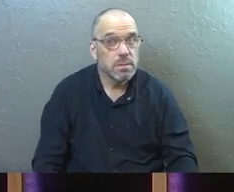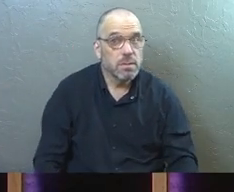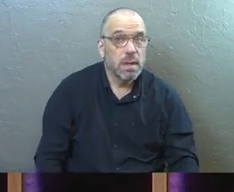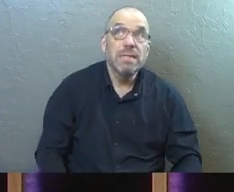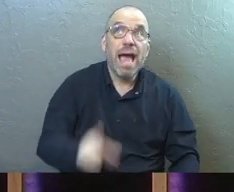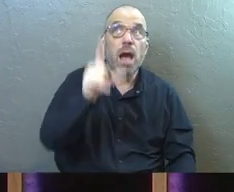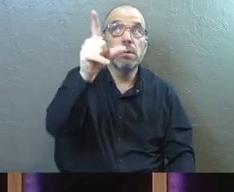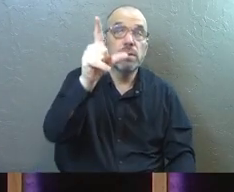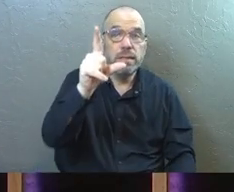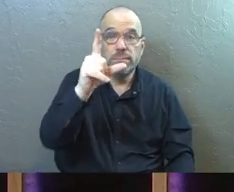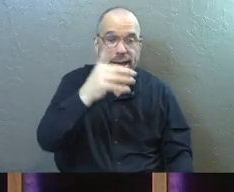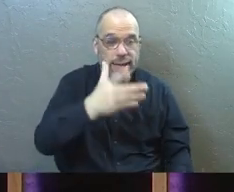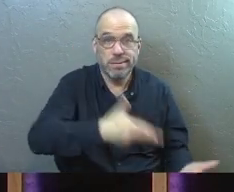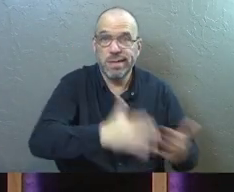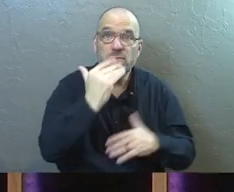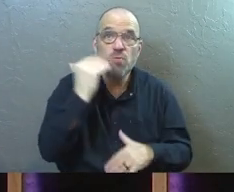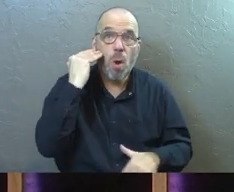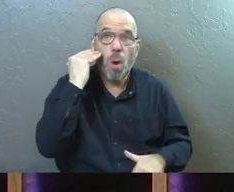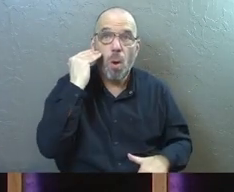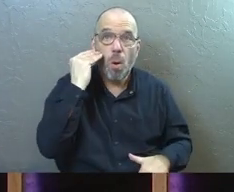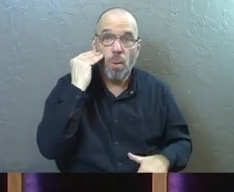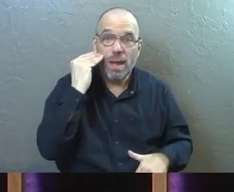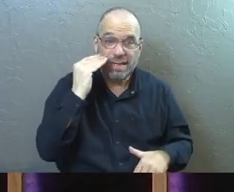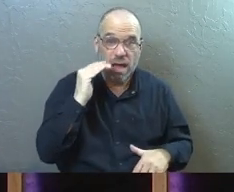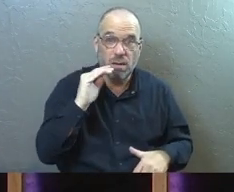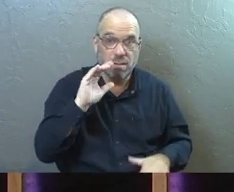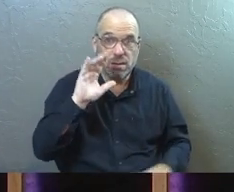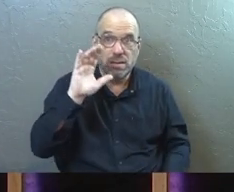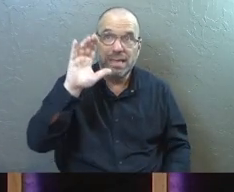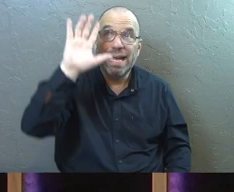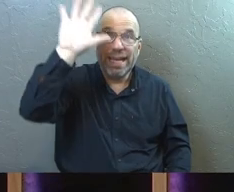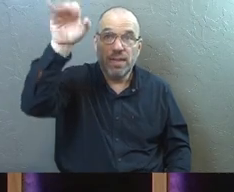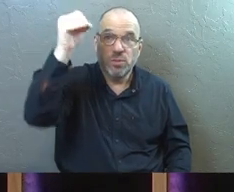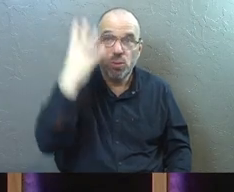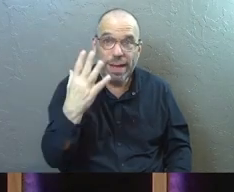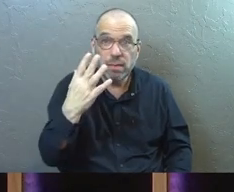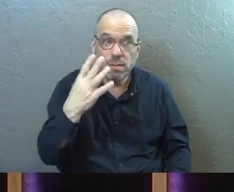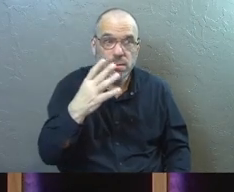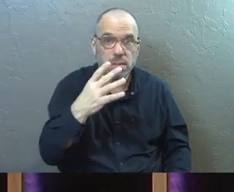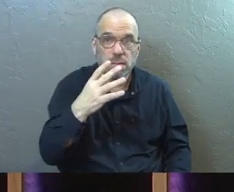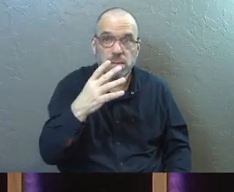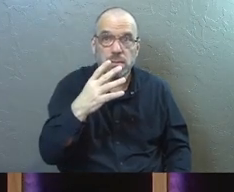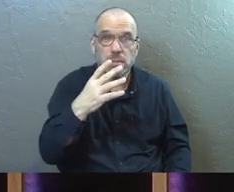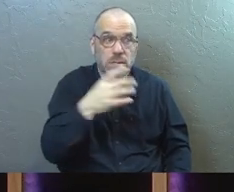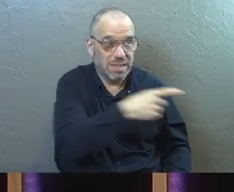And he may take you home. And that's not only a grace to them, but it's a grace to you.